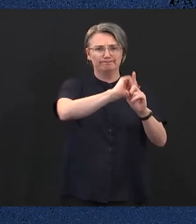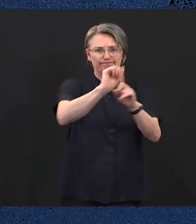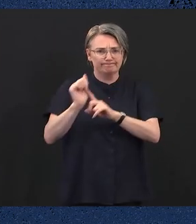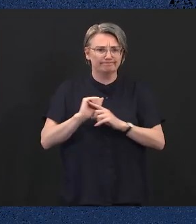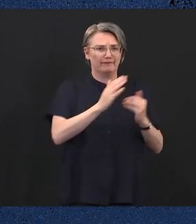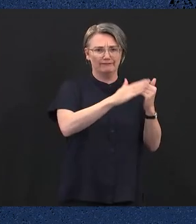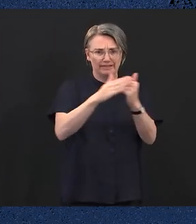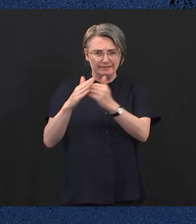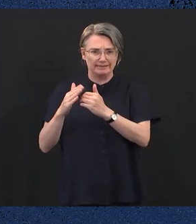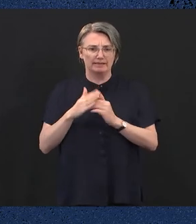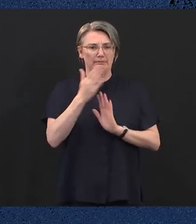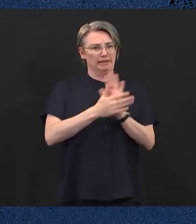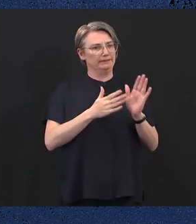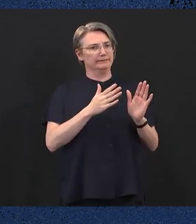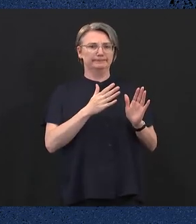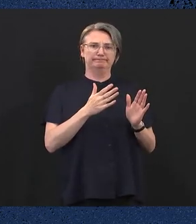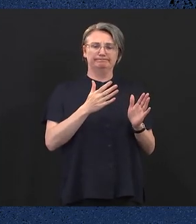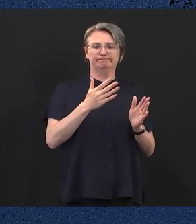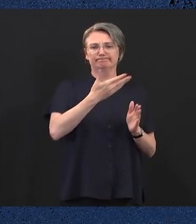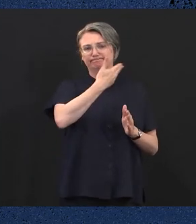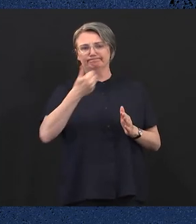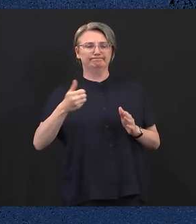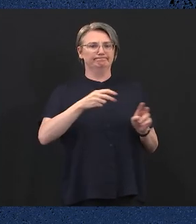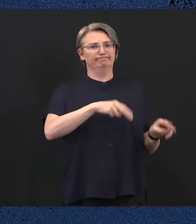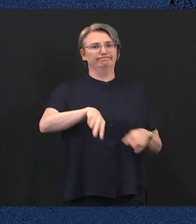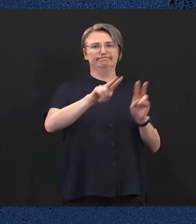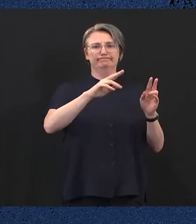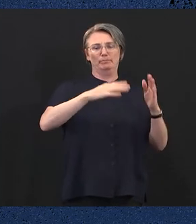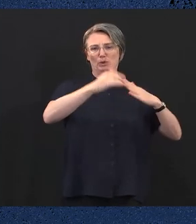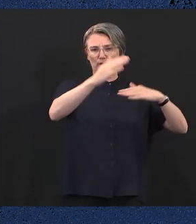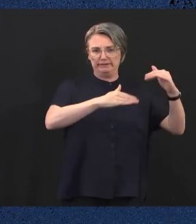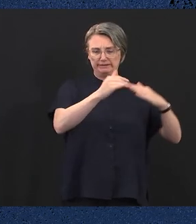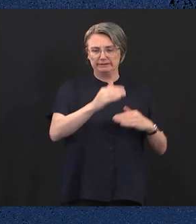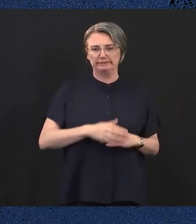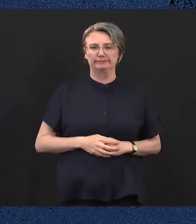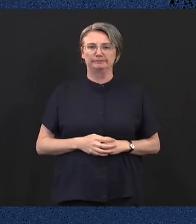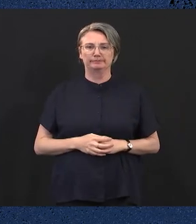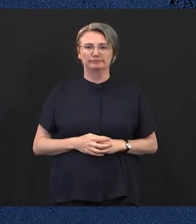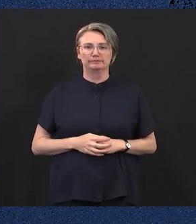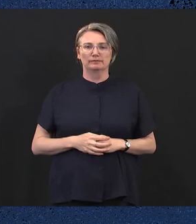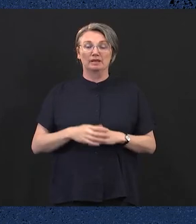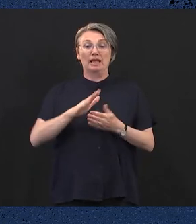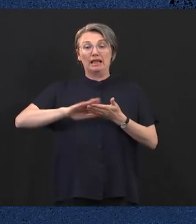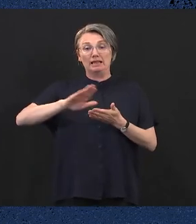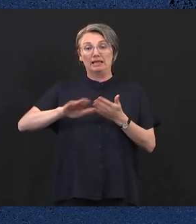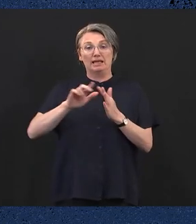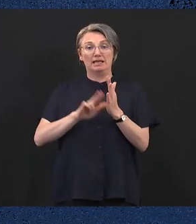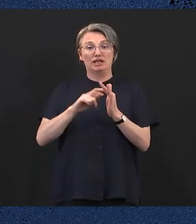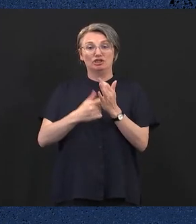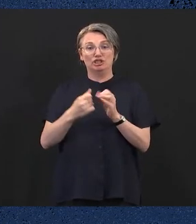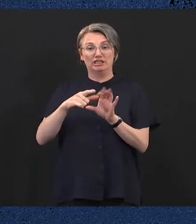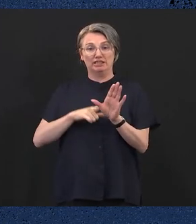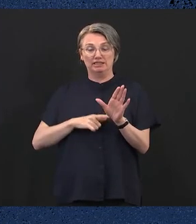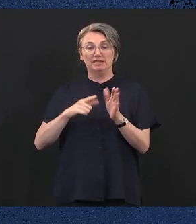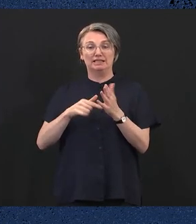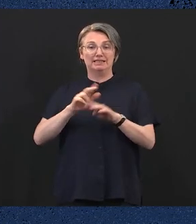continue to study in quality facilities. Investment from the Clean Energy TAFE Fund will support a number of TAFEs